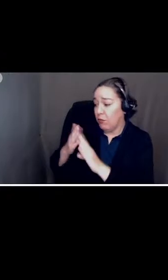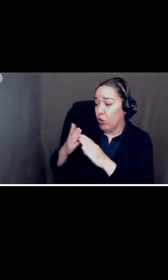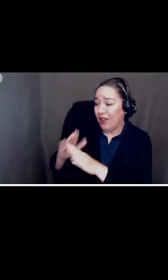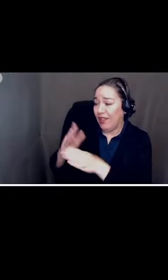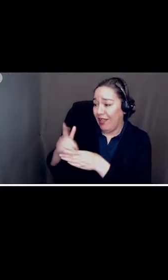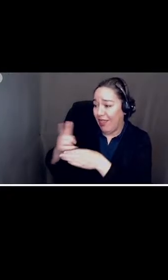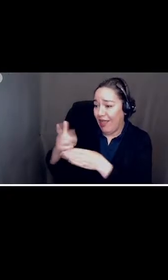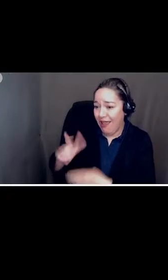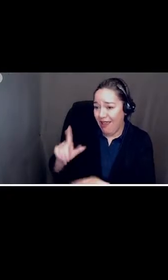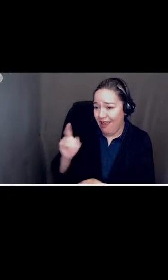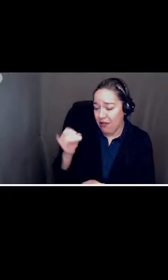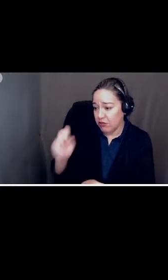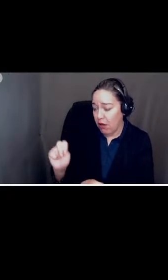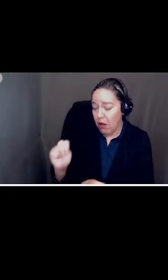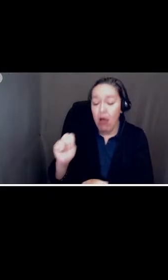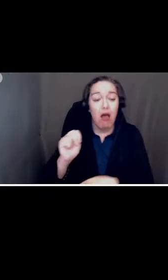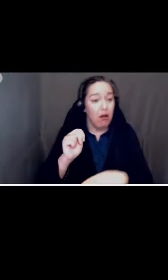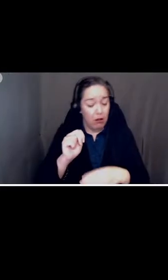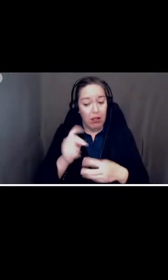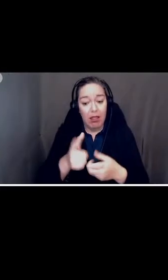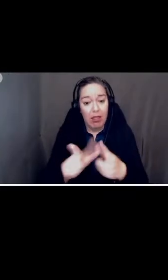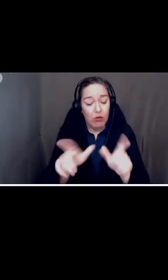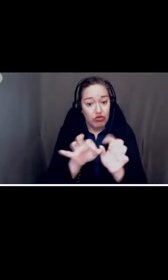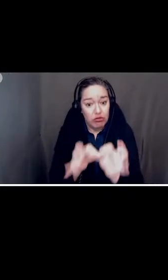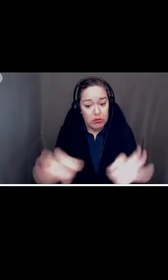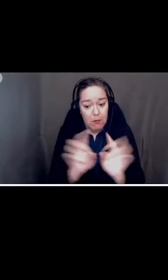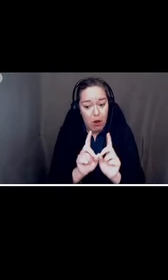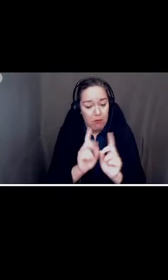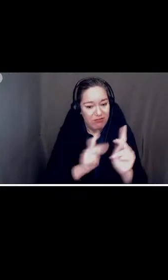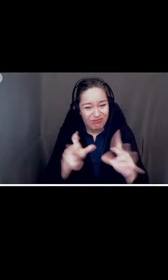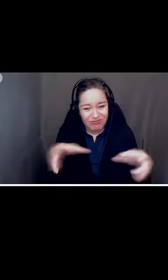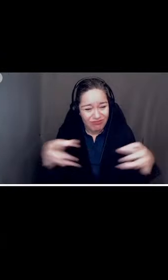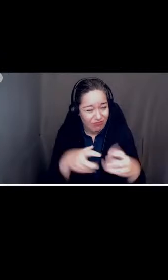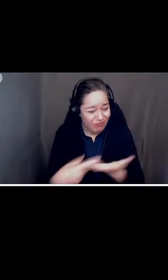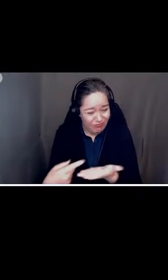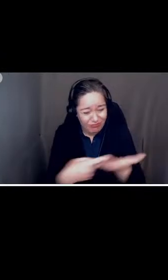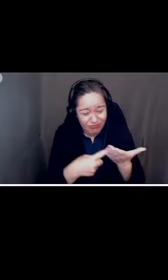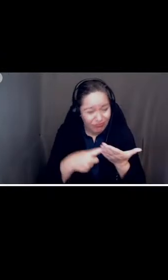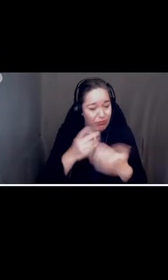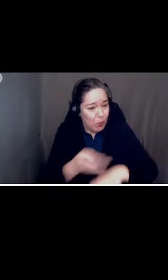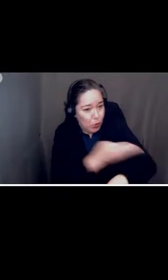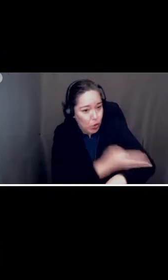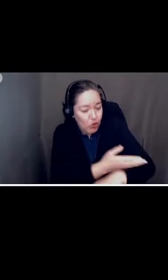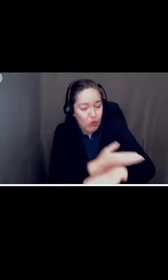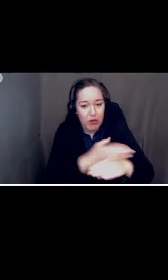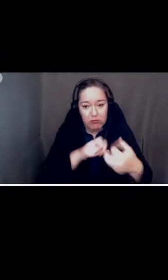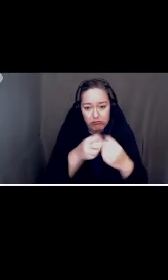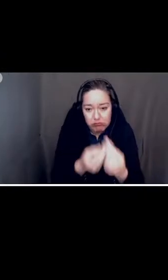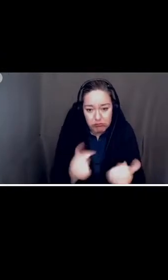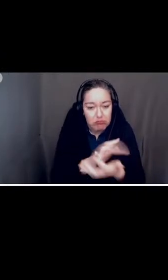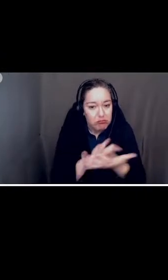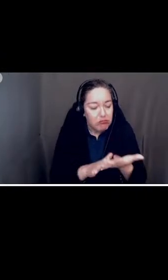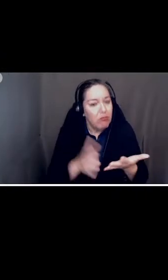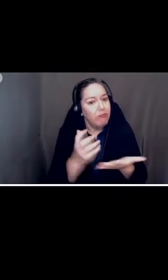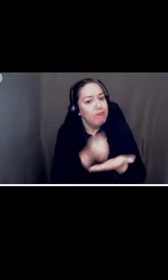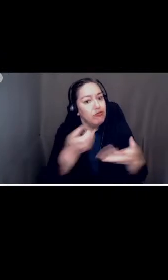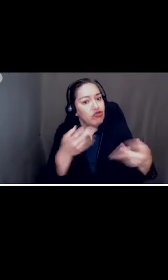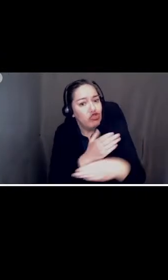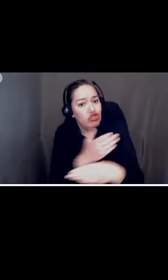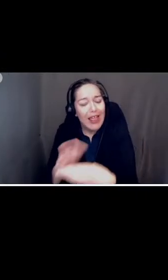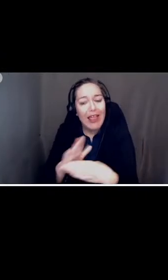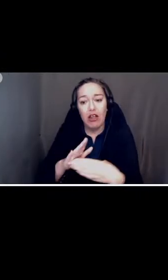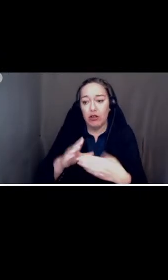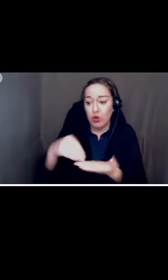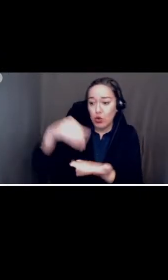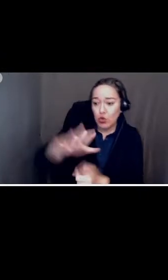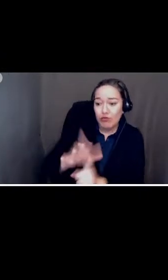to the same table with teachers to discuss concerns and improvements we also had the opportunity to share our students successes and always finished every meeting on